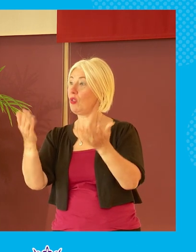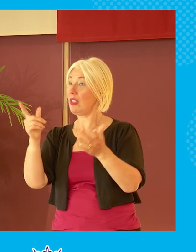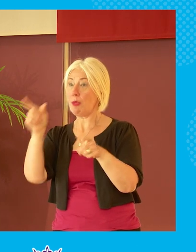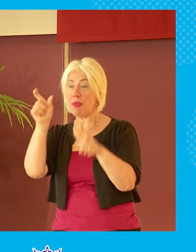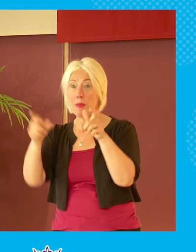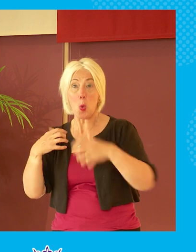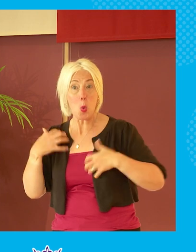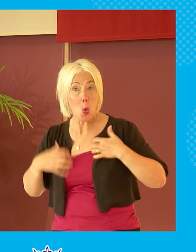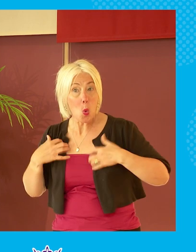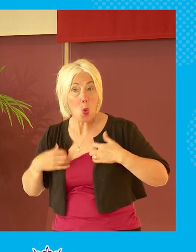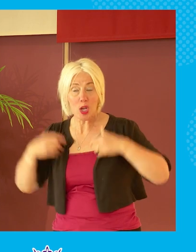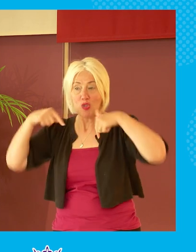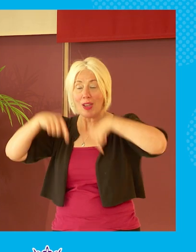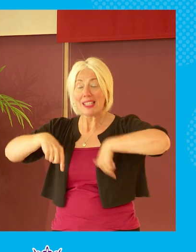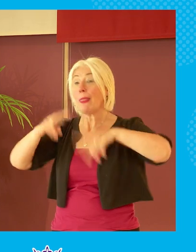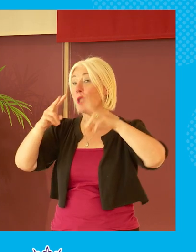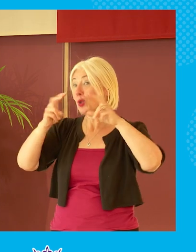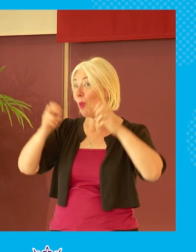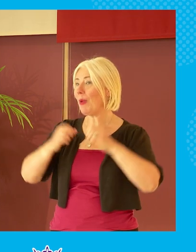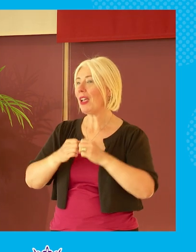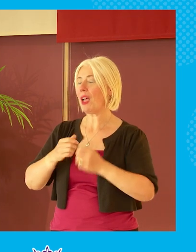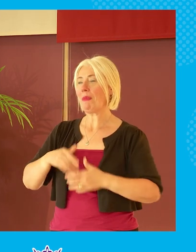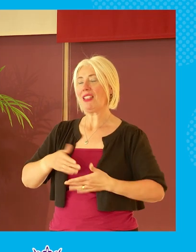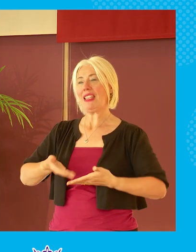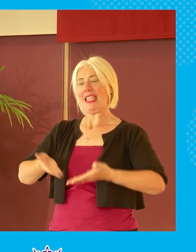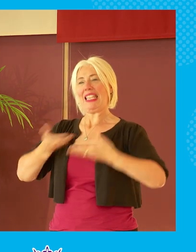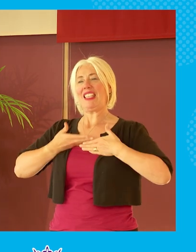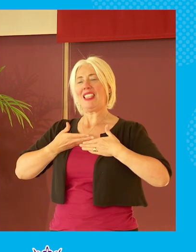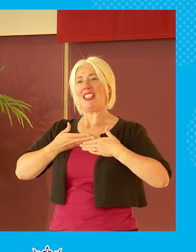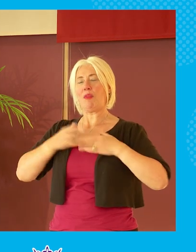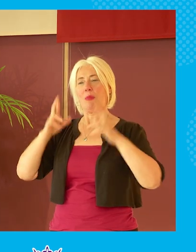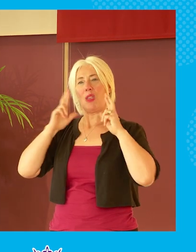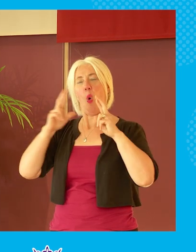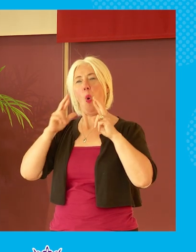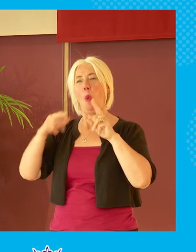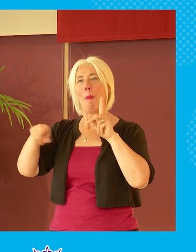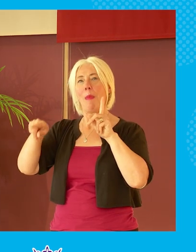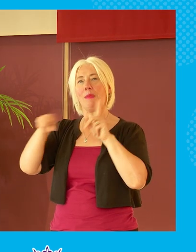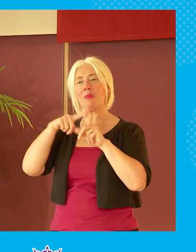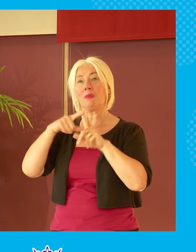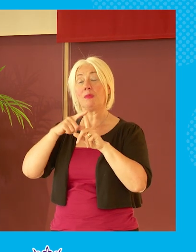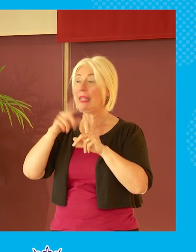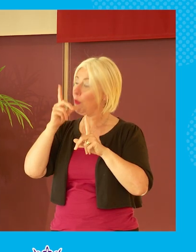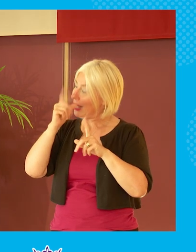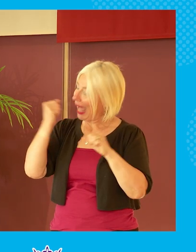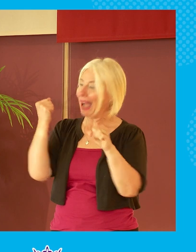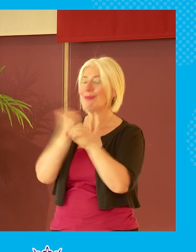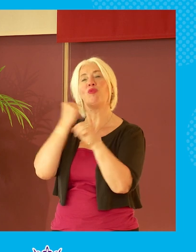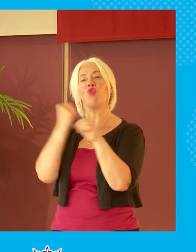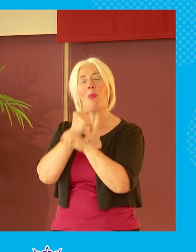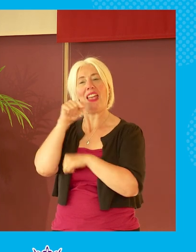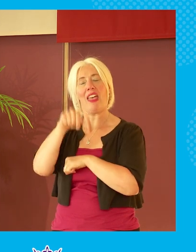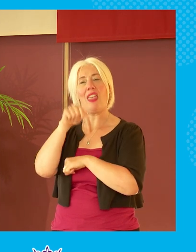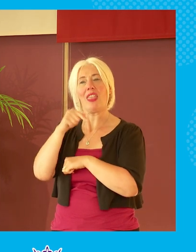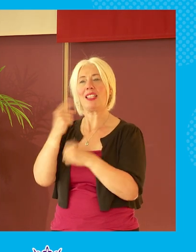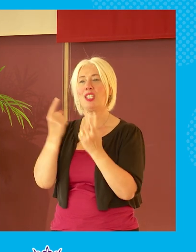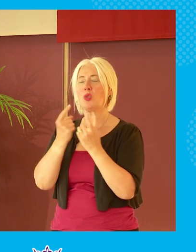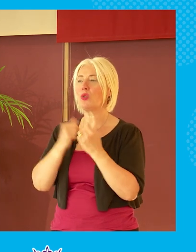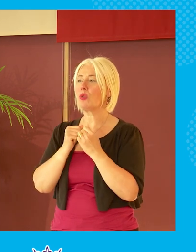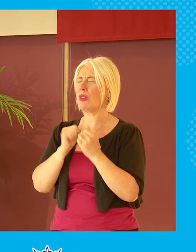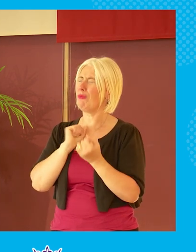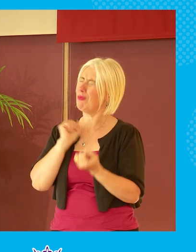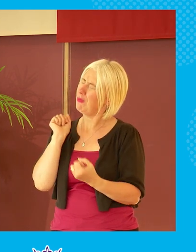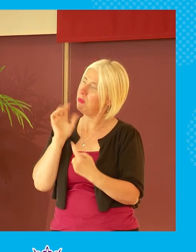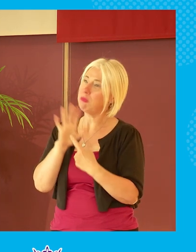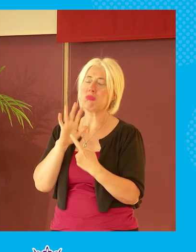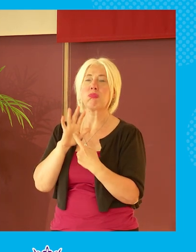interested in this topic and i think that gives me some hope uh that uh we can fix this um i think it's incredibly important